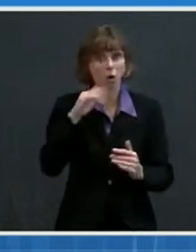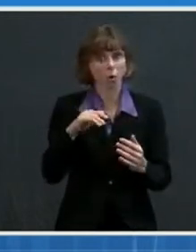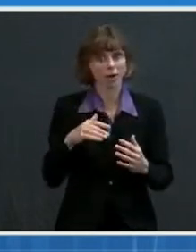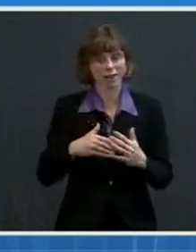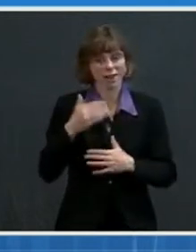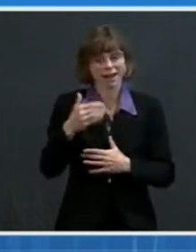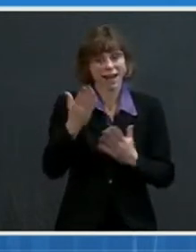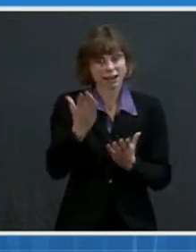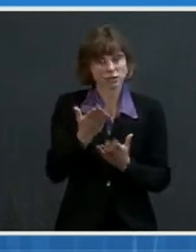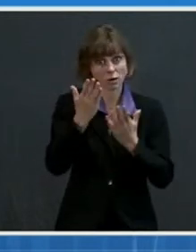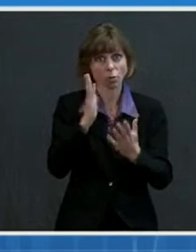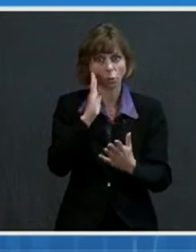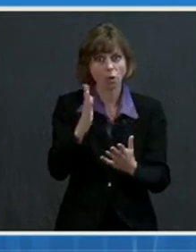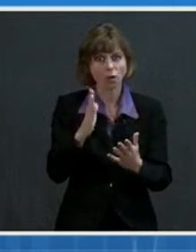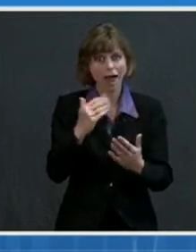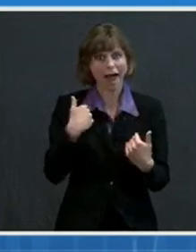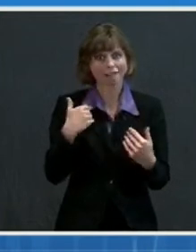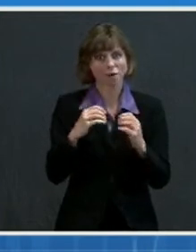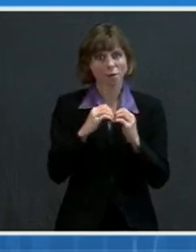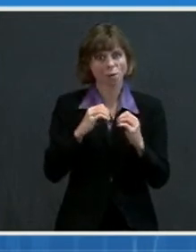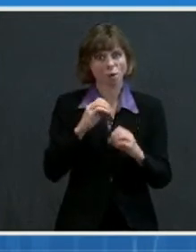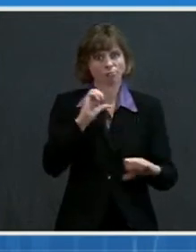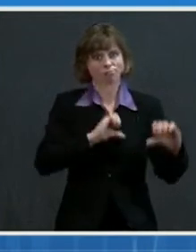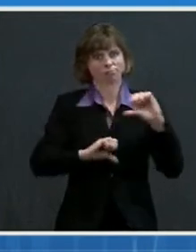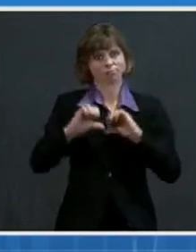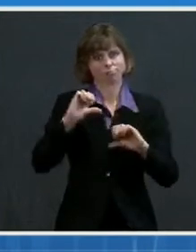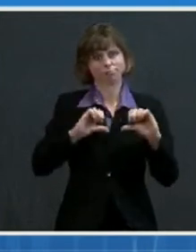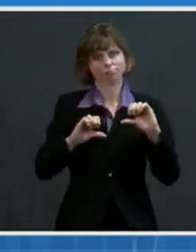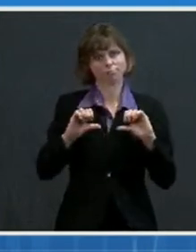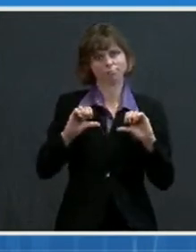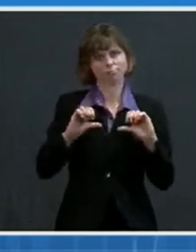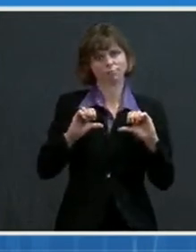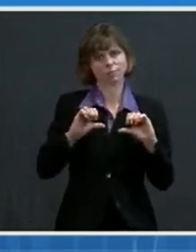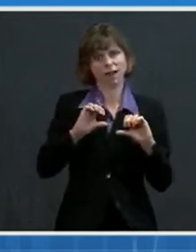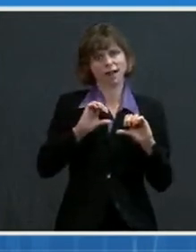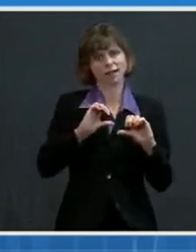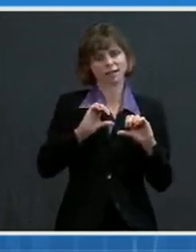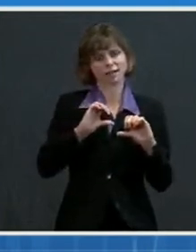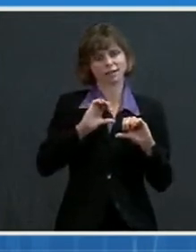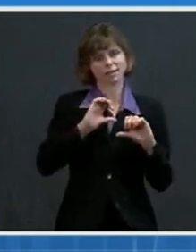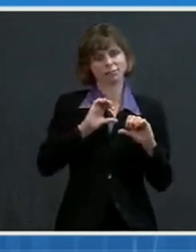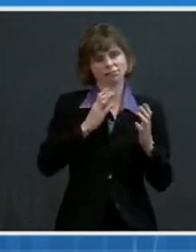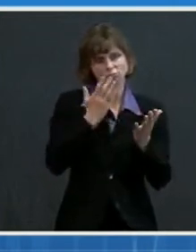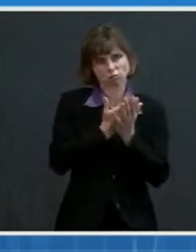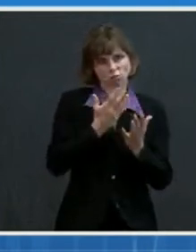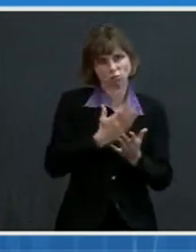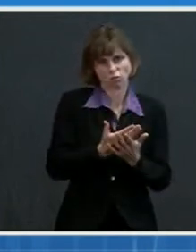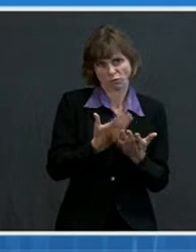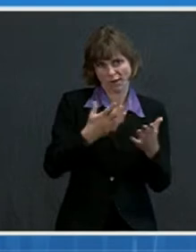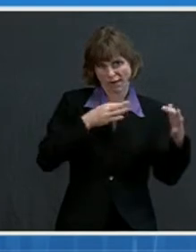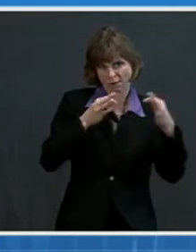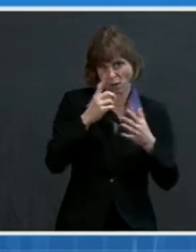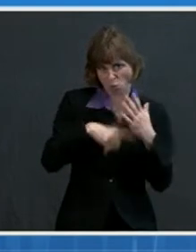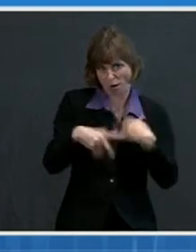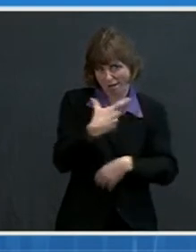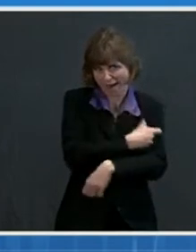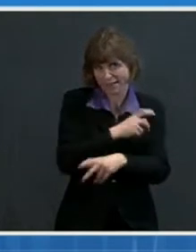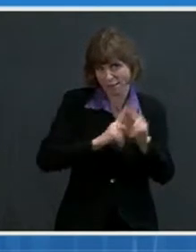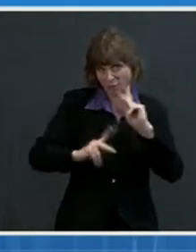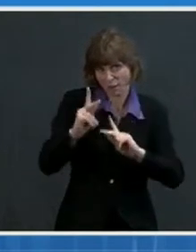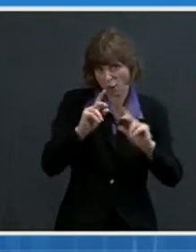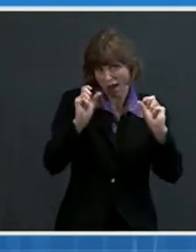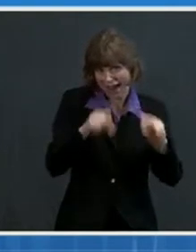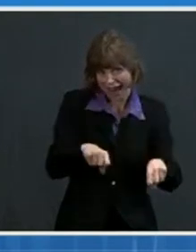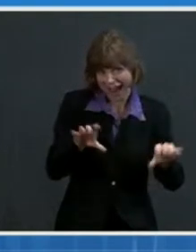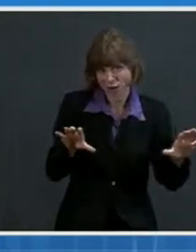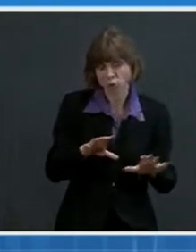will have more science around what, uh, vaccinated people can do, perhaps travel being among them. To the second